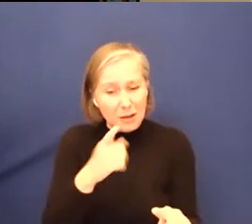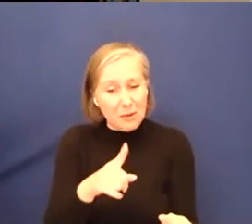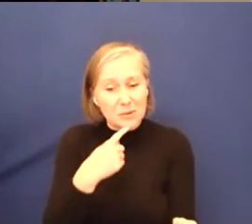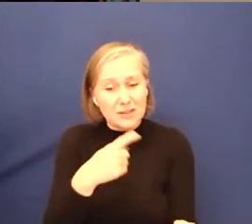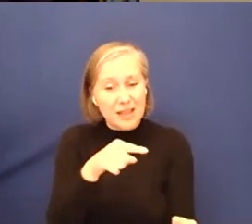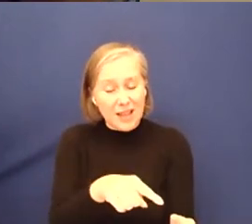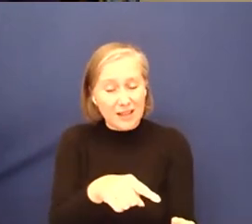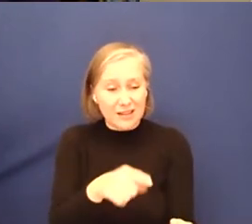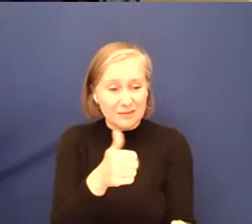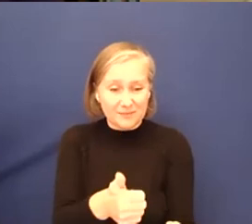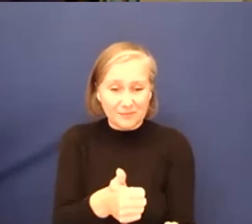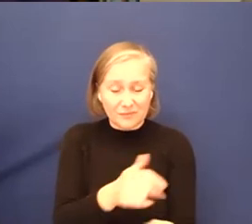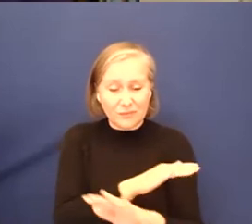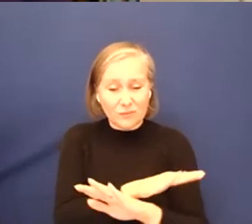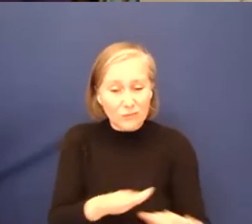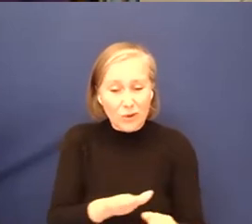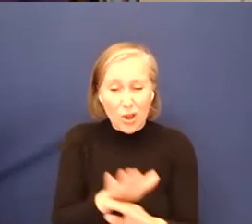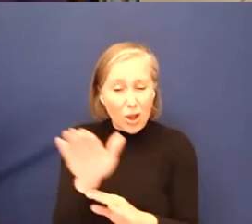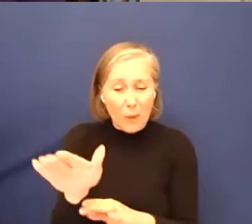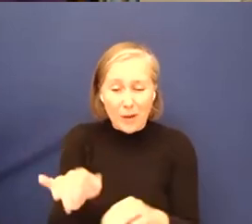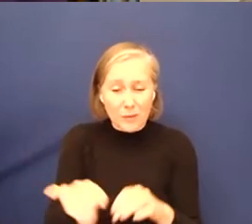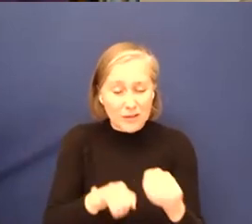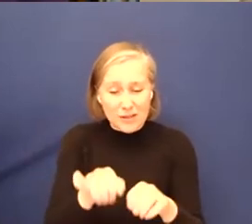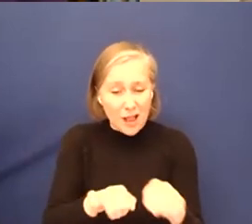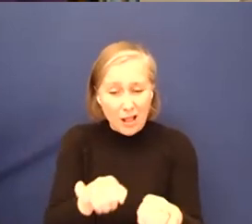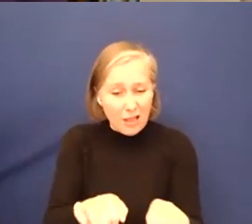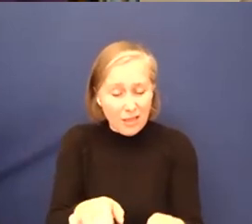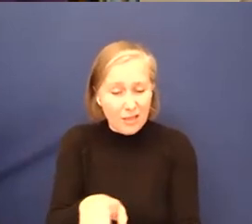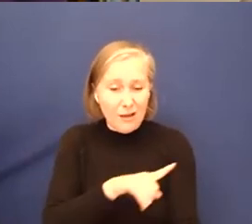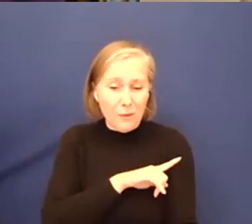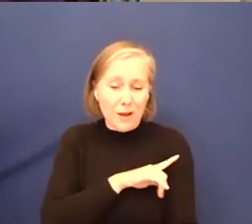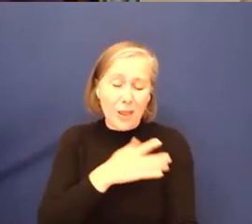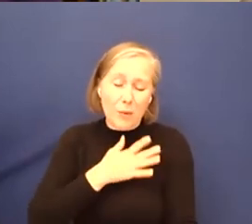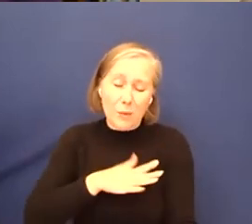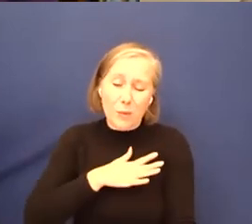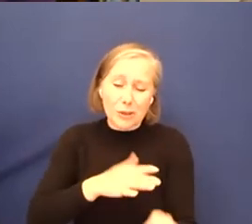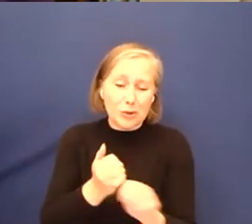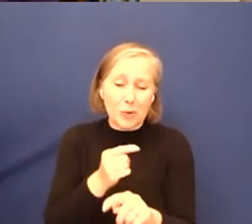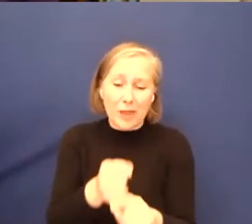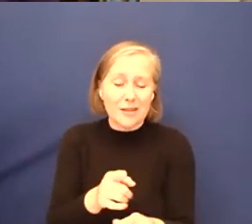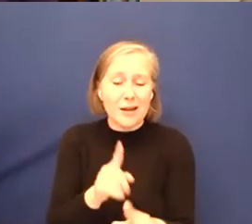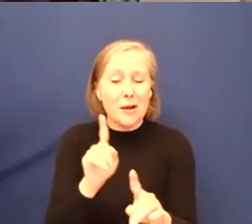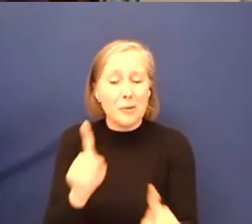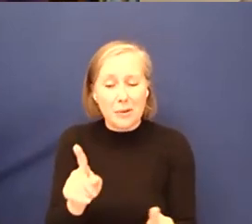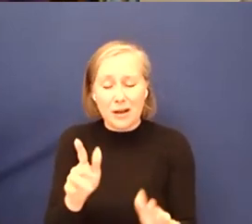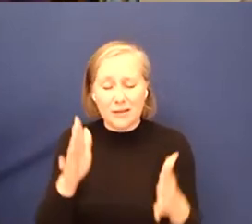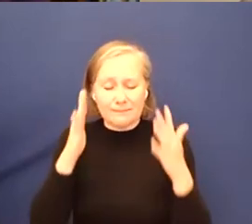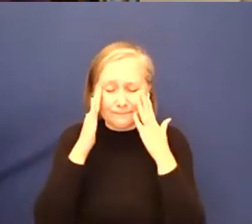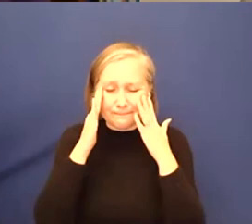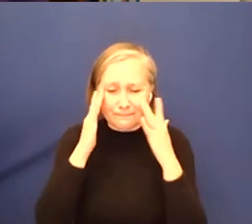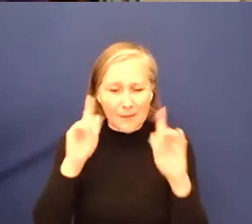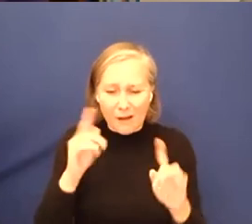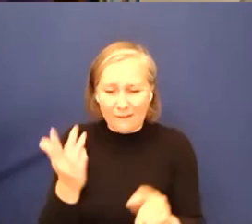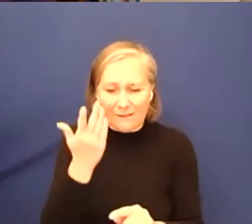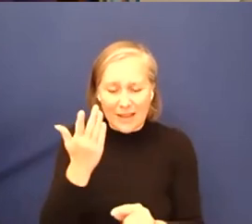choosing not to go out and cycle, even though that was what really they really wanted to do because of the hostility or the